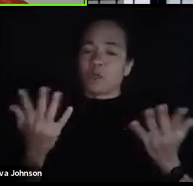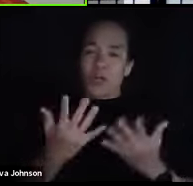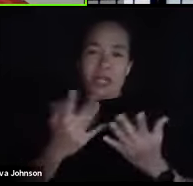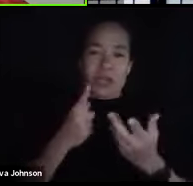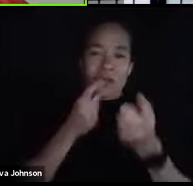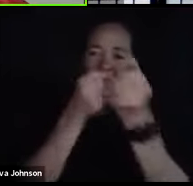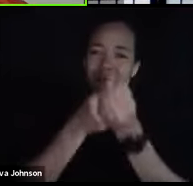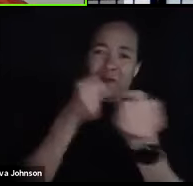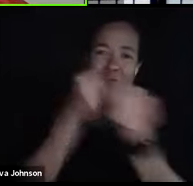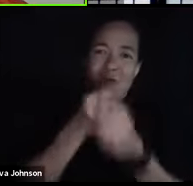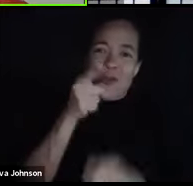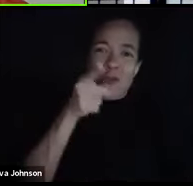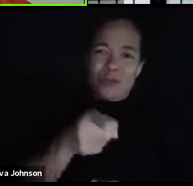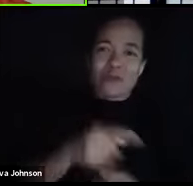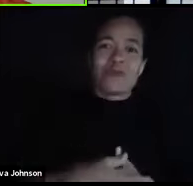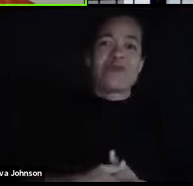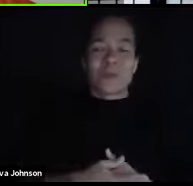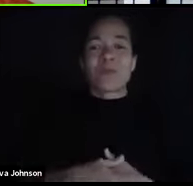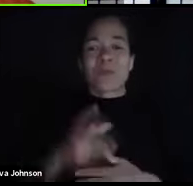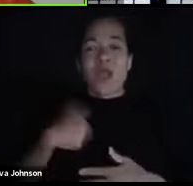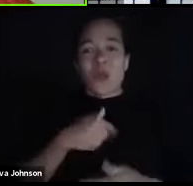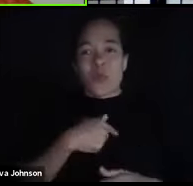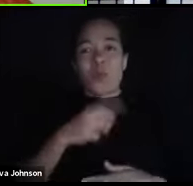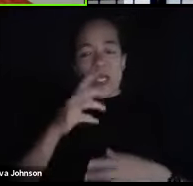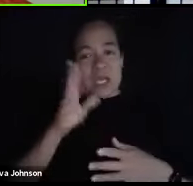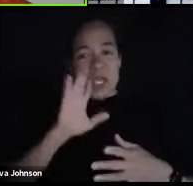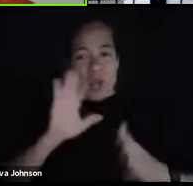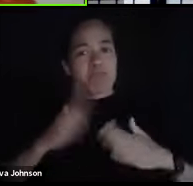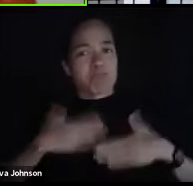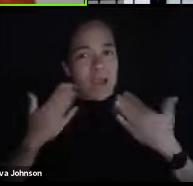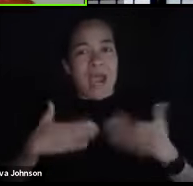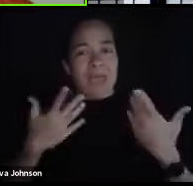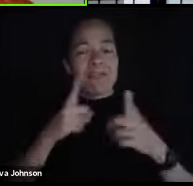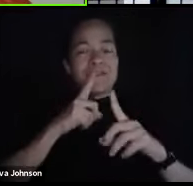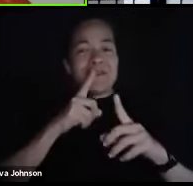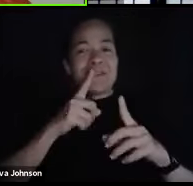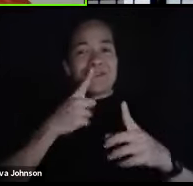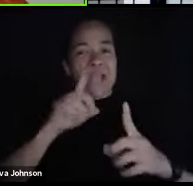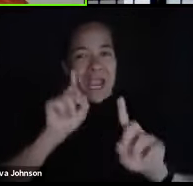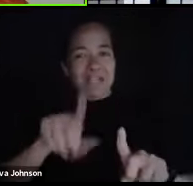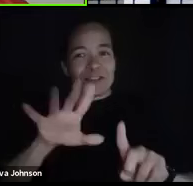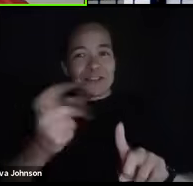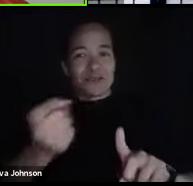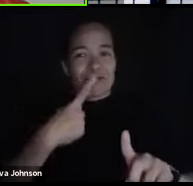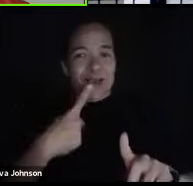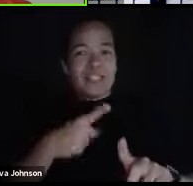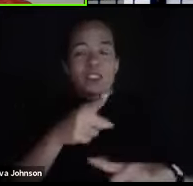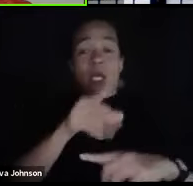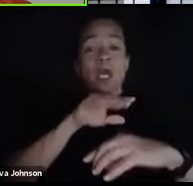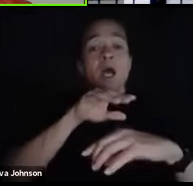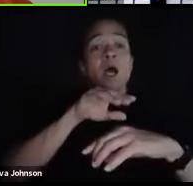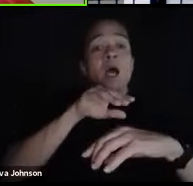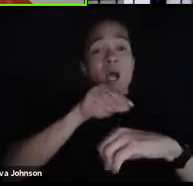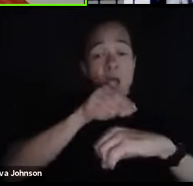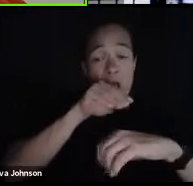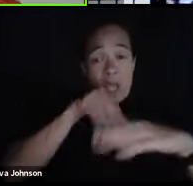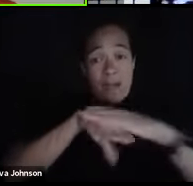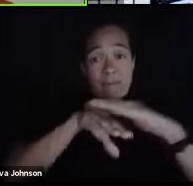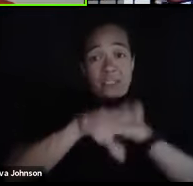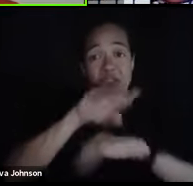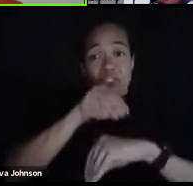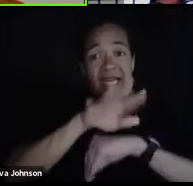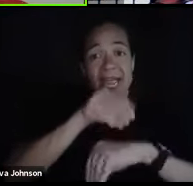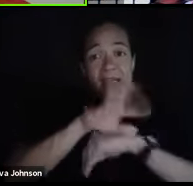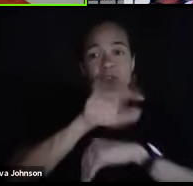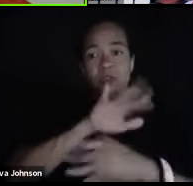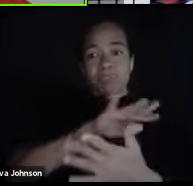So we are happy to answer whatever questions you have. As admissions counselors, you can use the Find Your Counselor feature on our website or reach out to